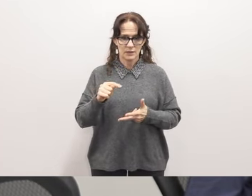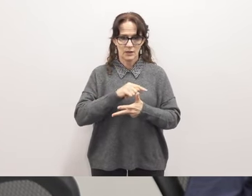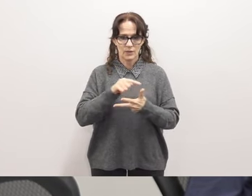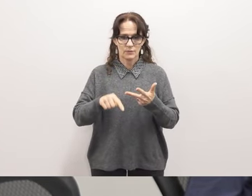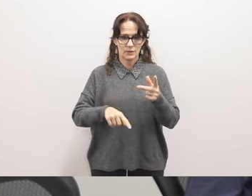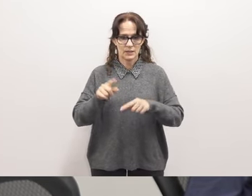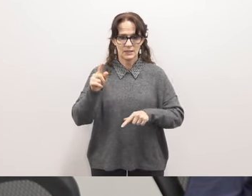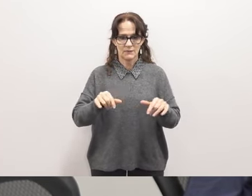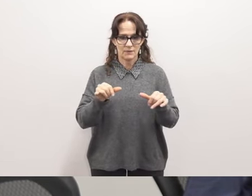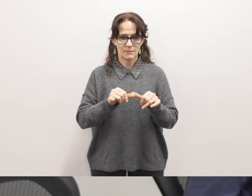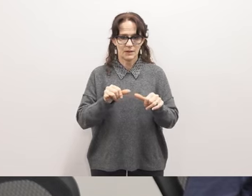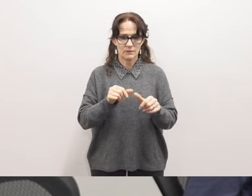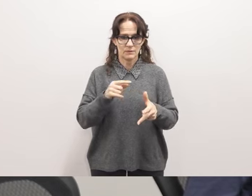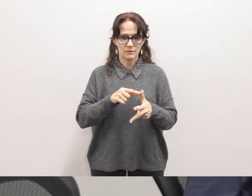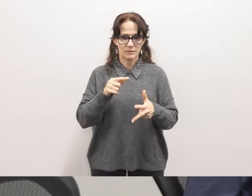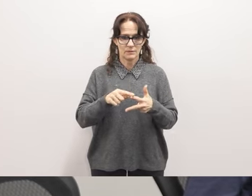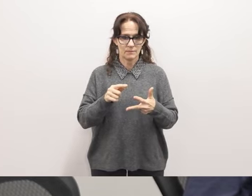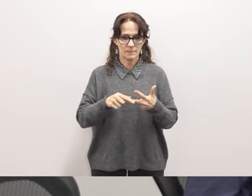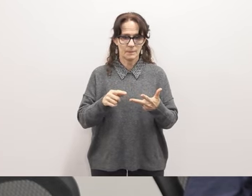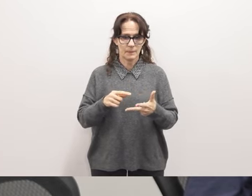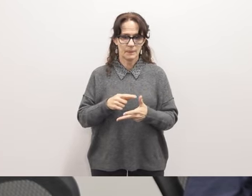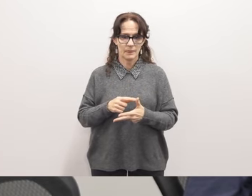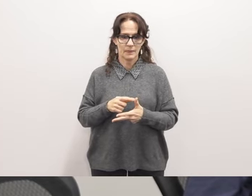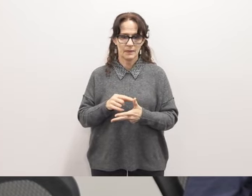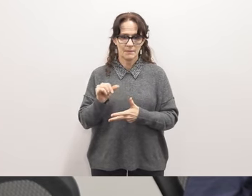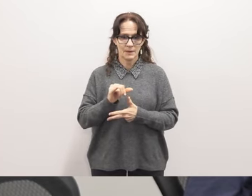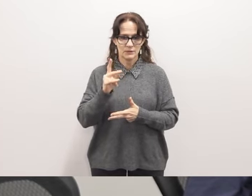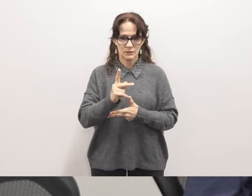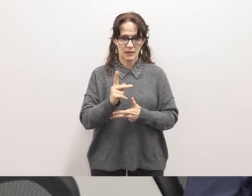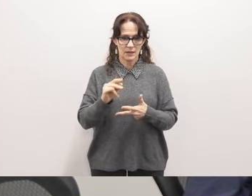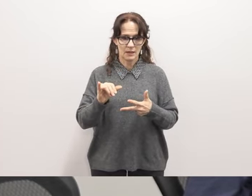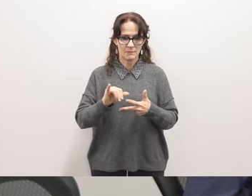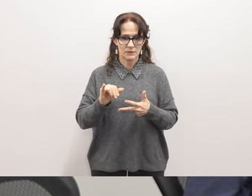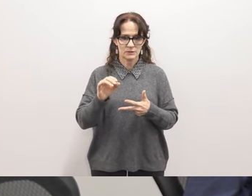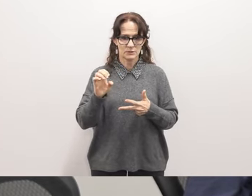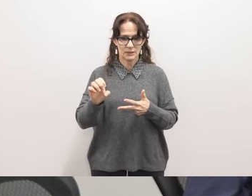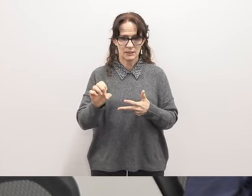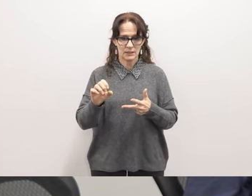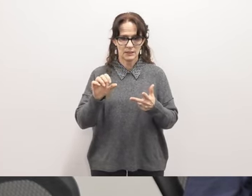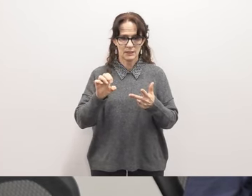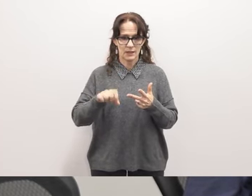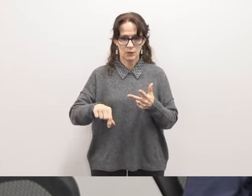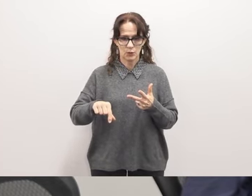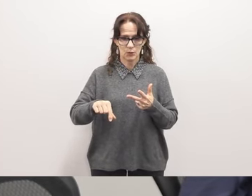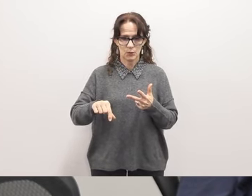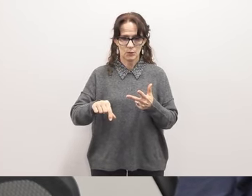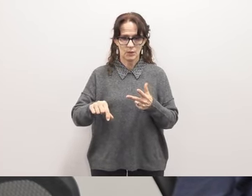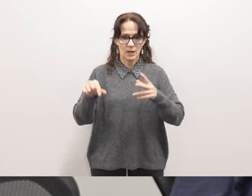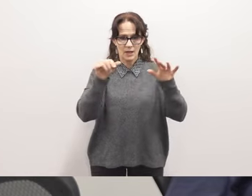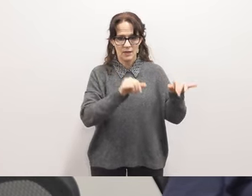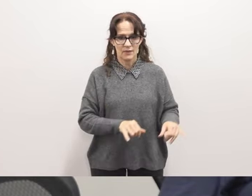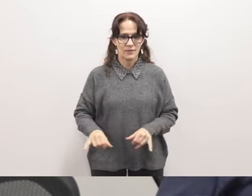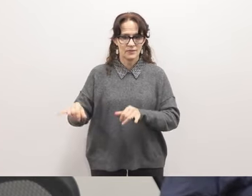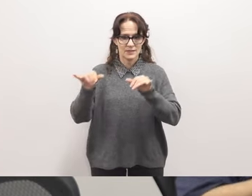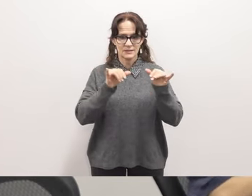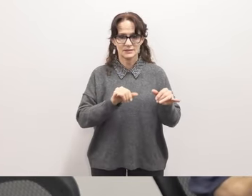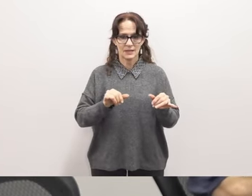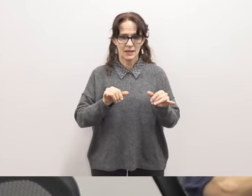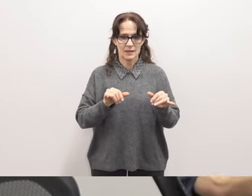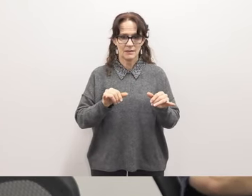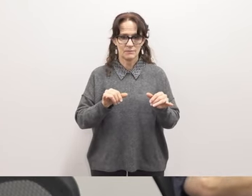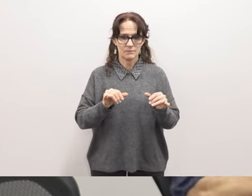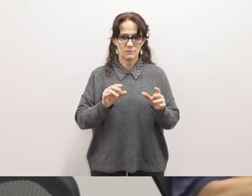measures that we're auditing so we're auditing measure k measure e measure q they're all in the same bound